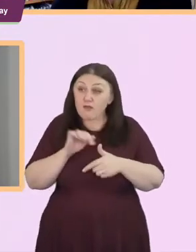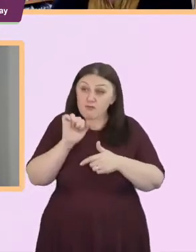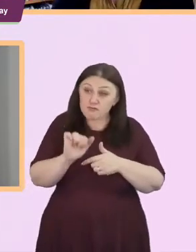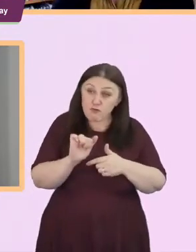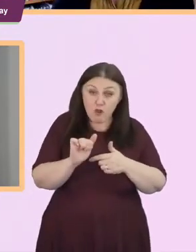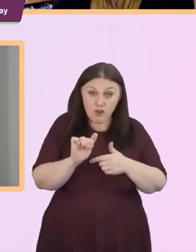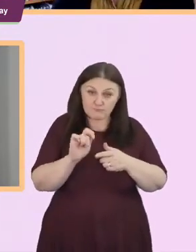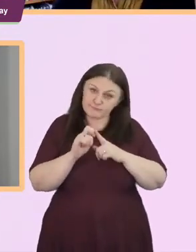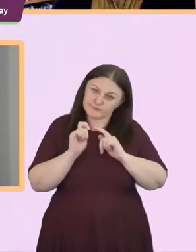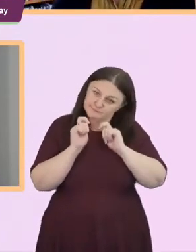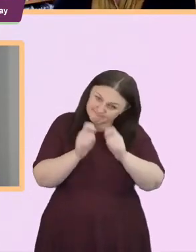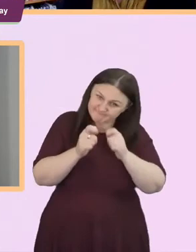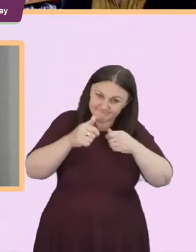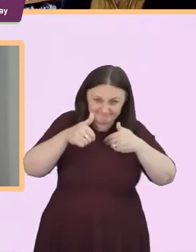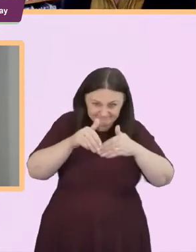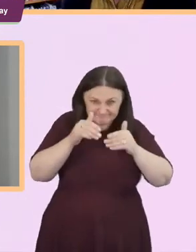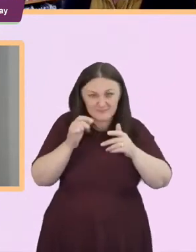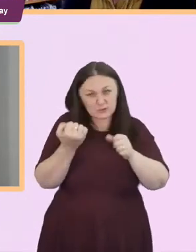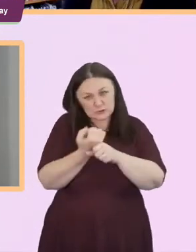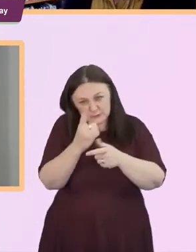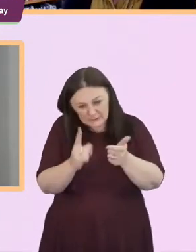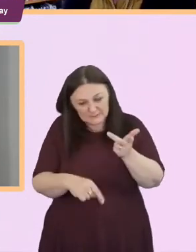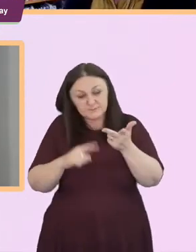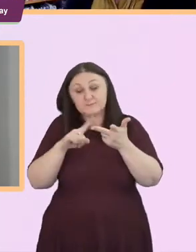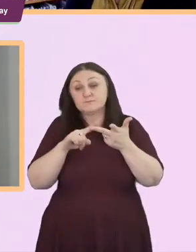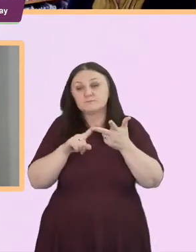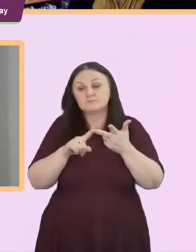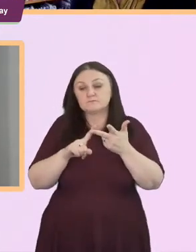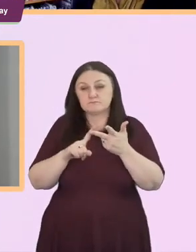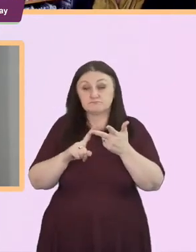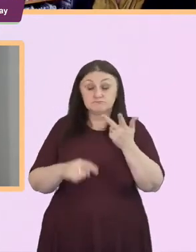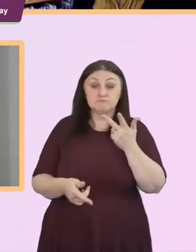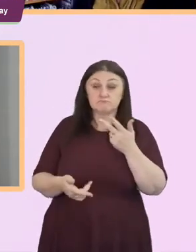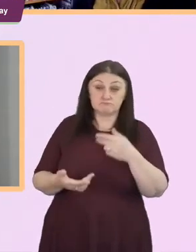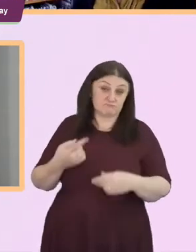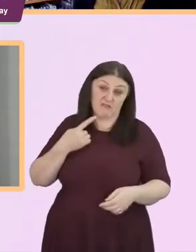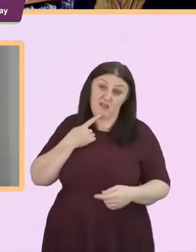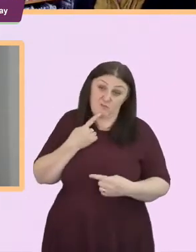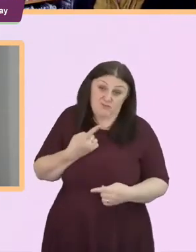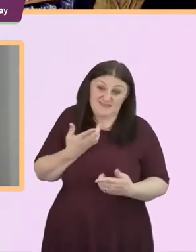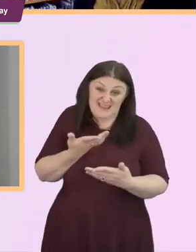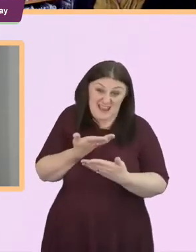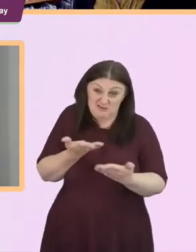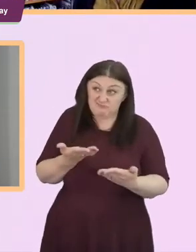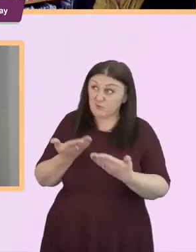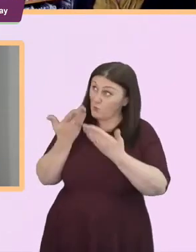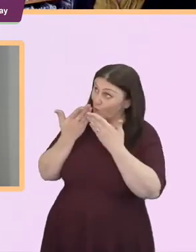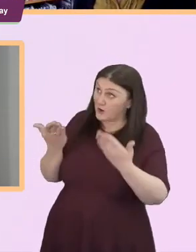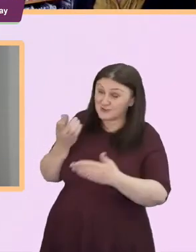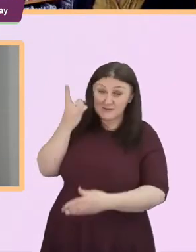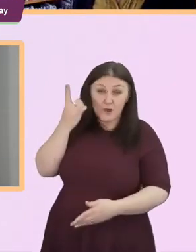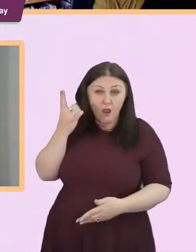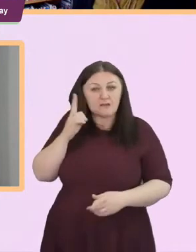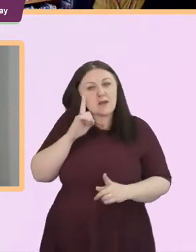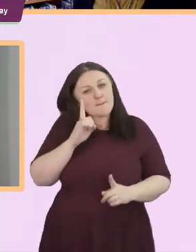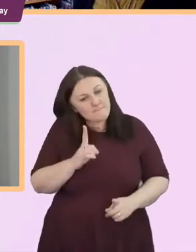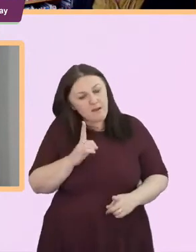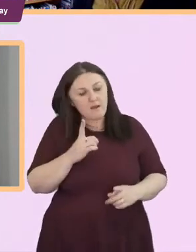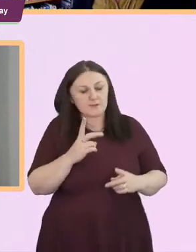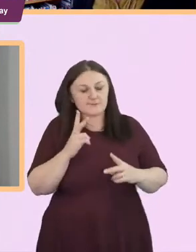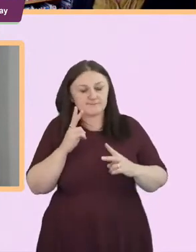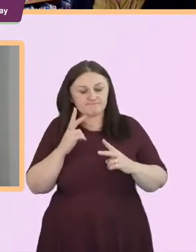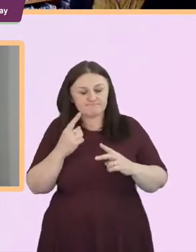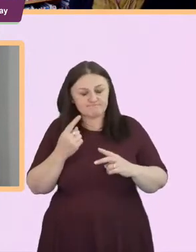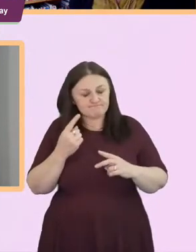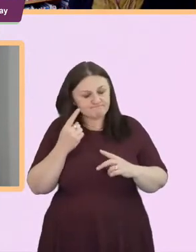home i think i'd simply say worship god but view your the way that you relate to the